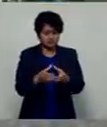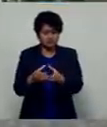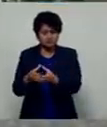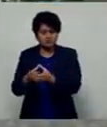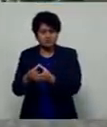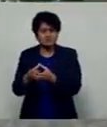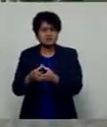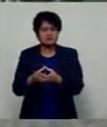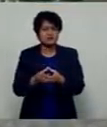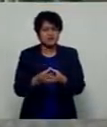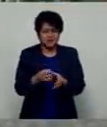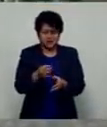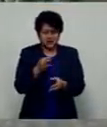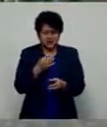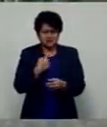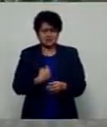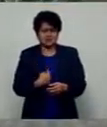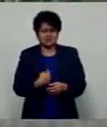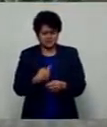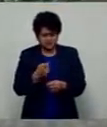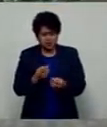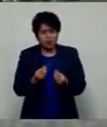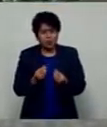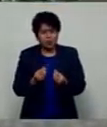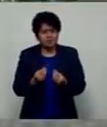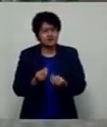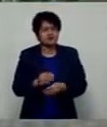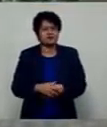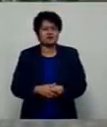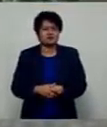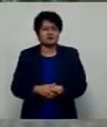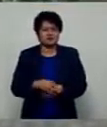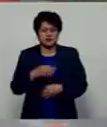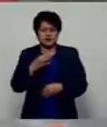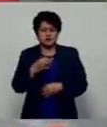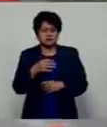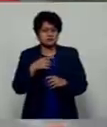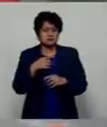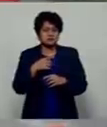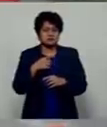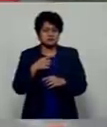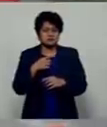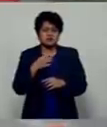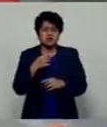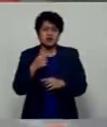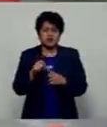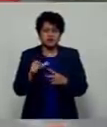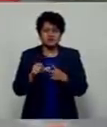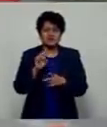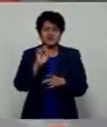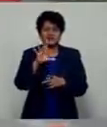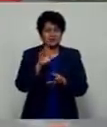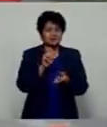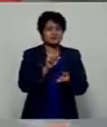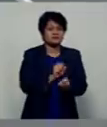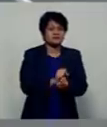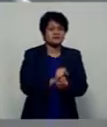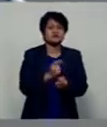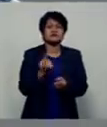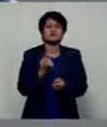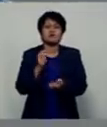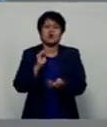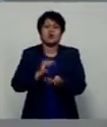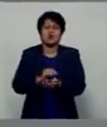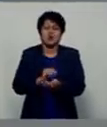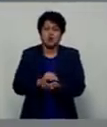themselves if it is really worth the risk. The acting police commissioner also highlighted that 10 of the arrests were linked to Grog,